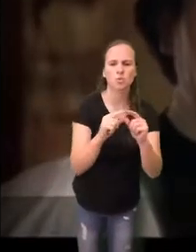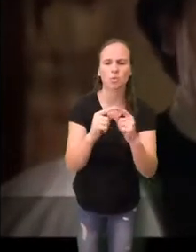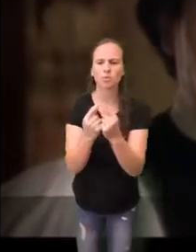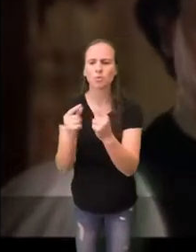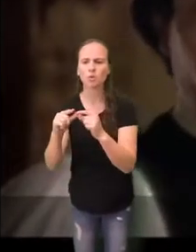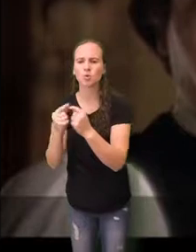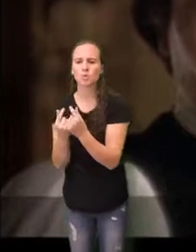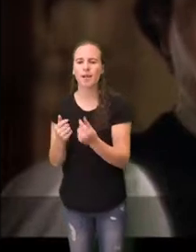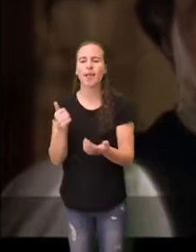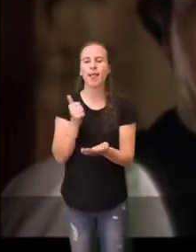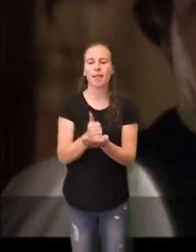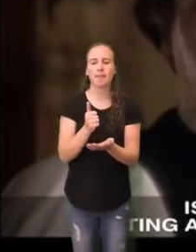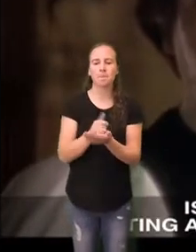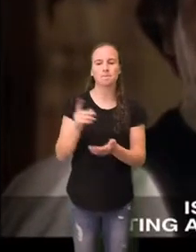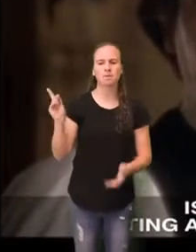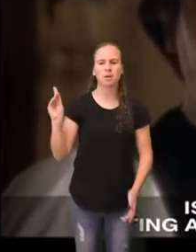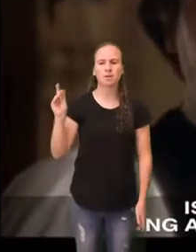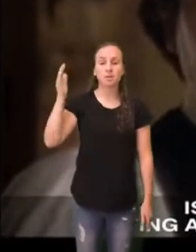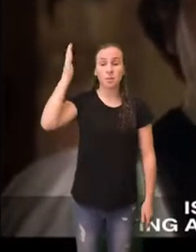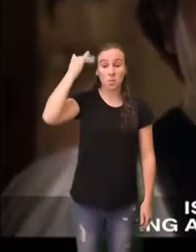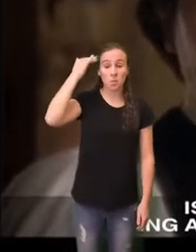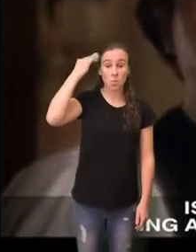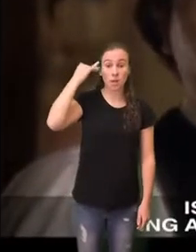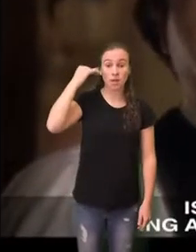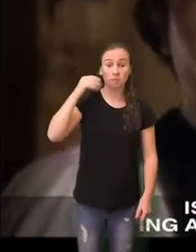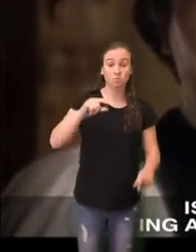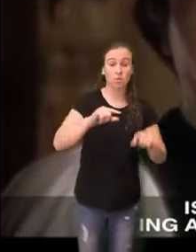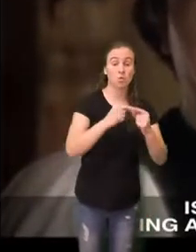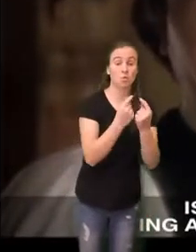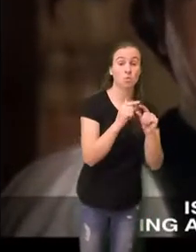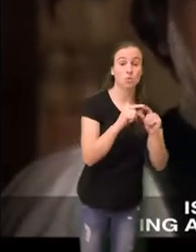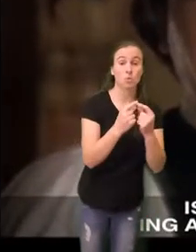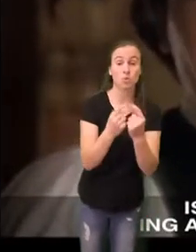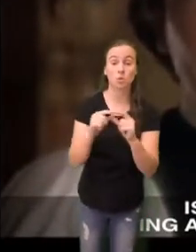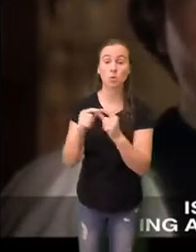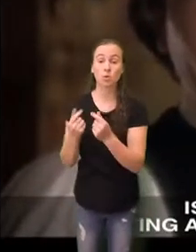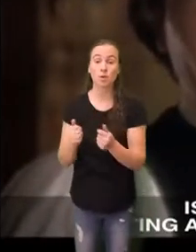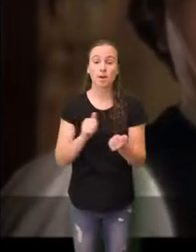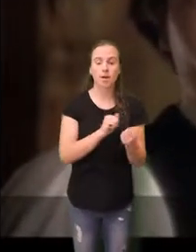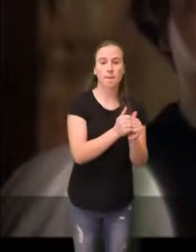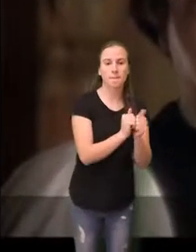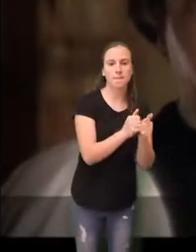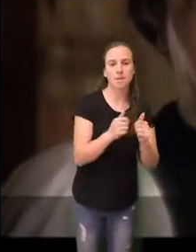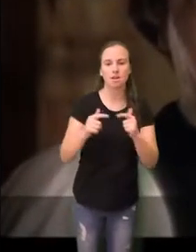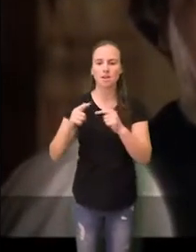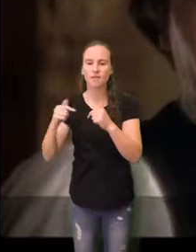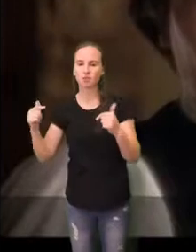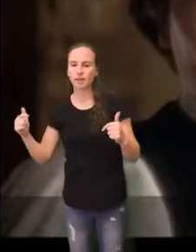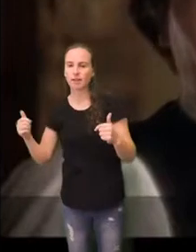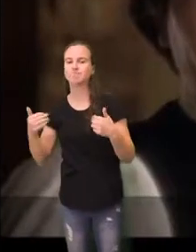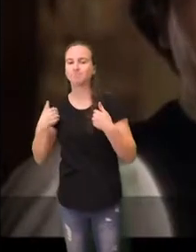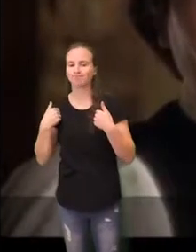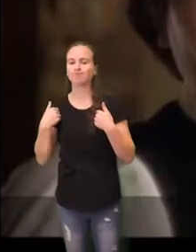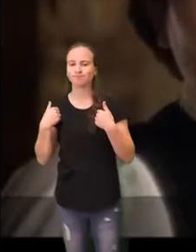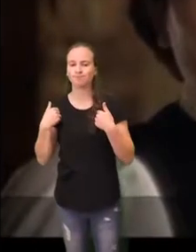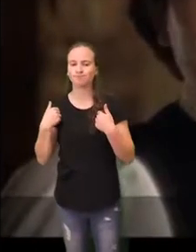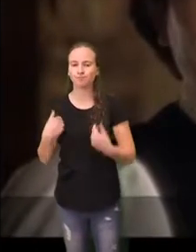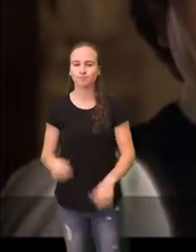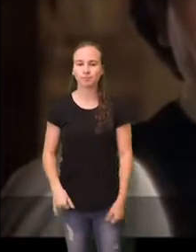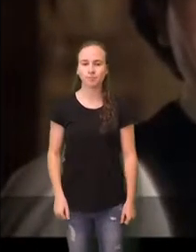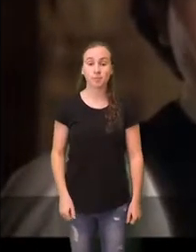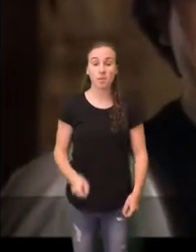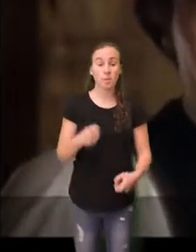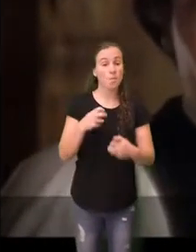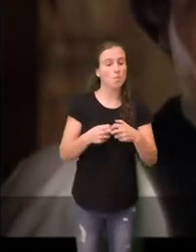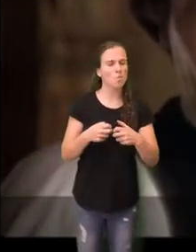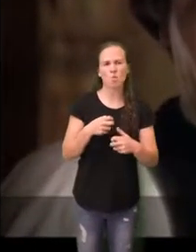The biggest danger to our rights today is not from governments acting against the will of the majority, but from government which has